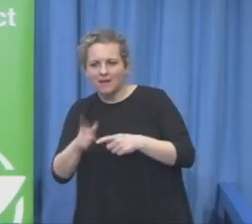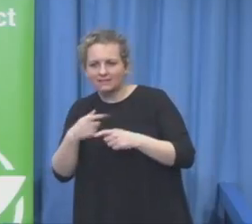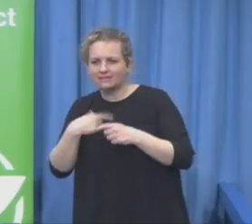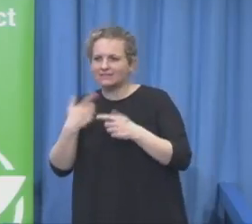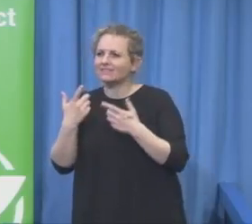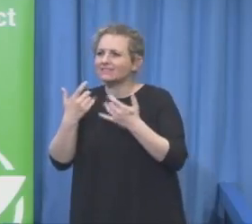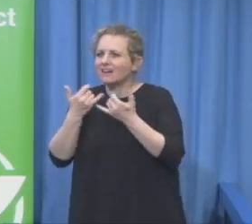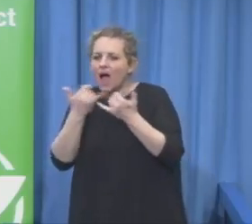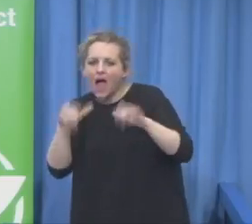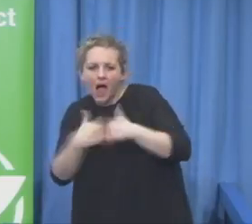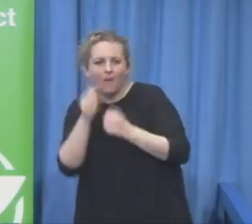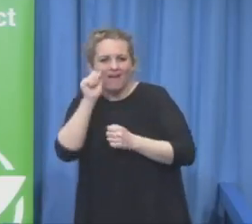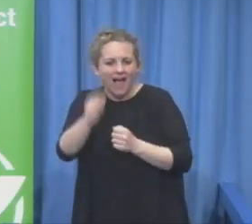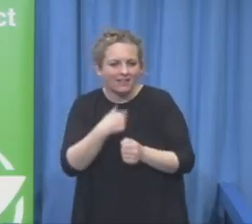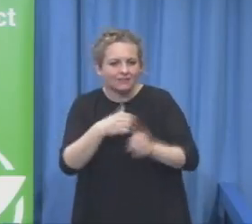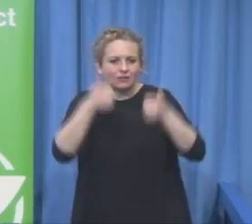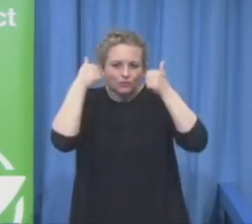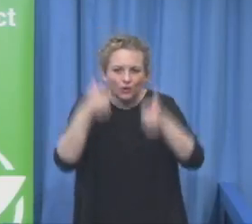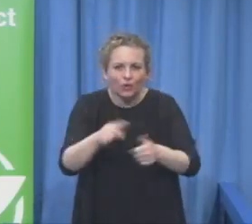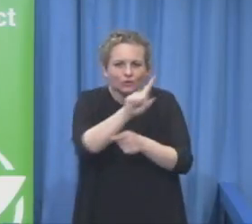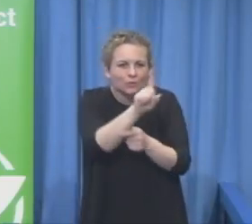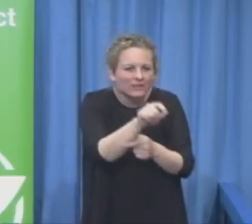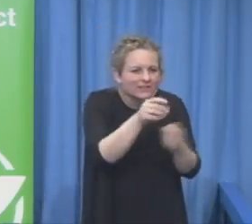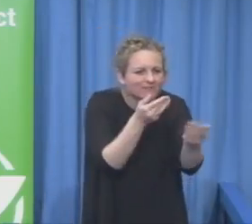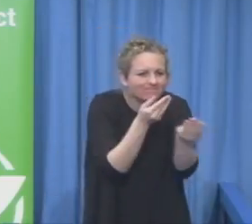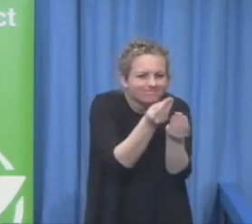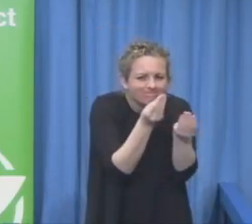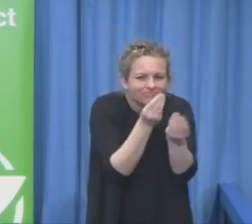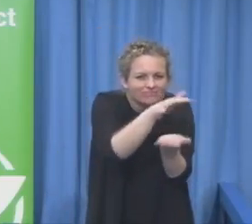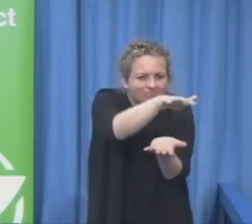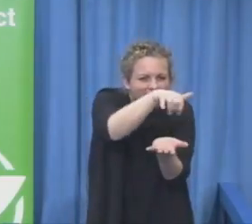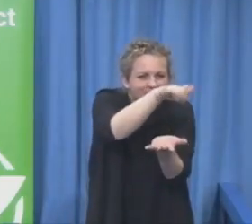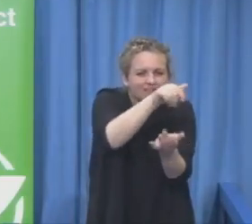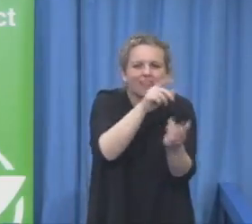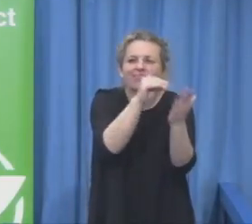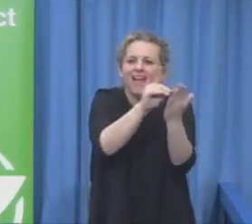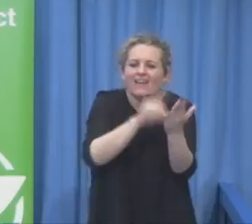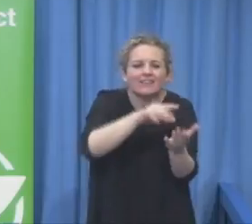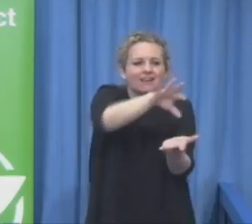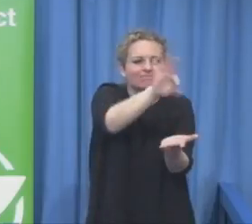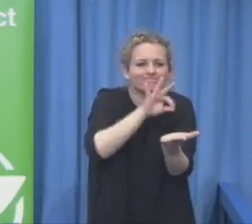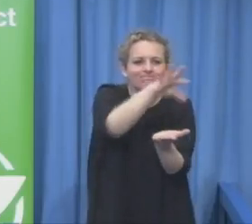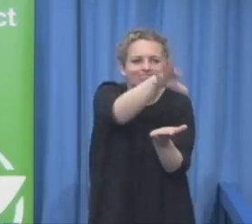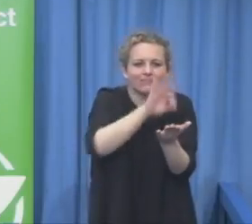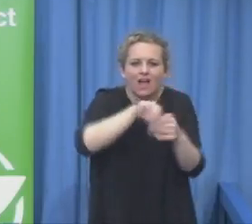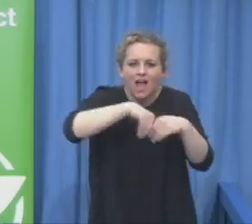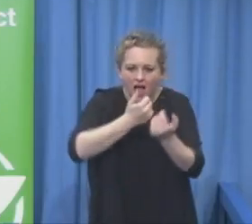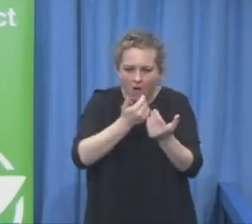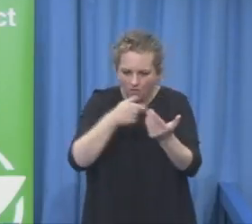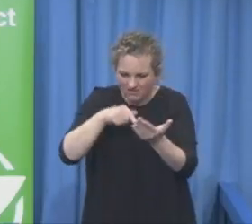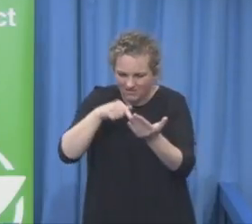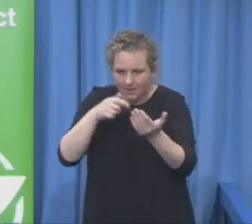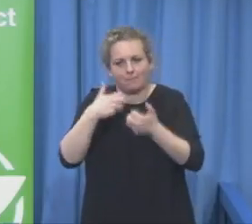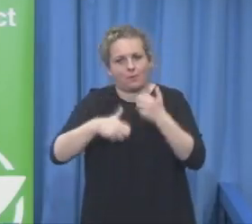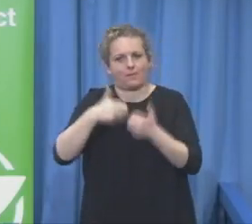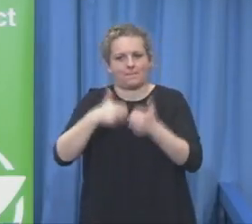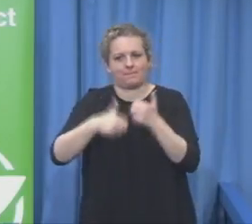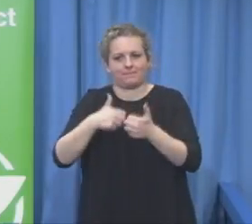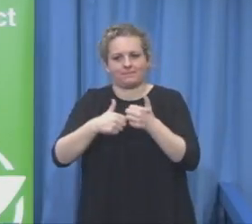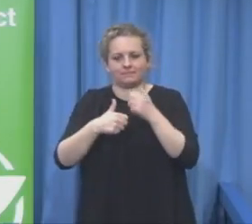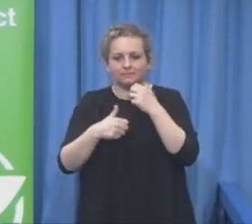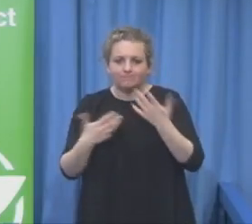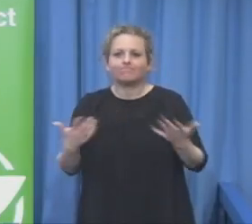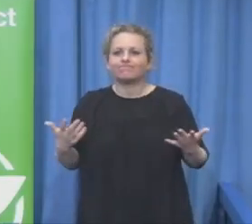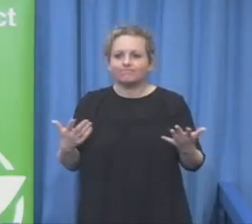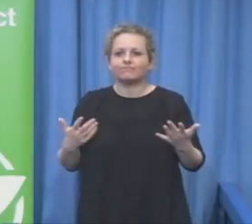also written in easy to understand language so that we can go on with interviews with the individual with interviews.